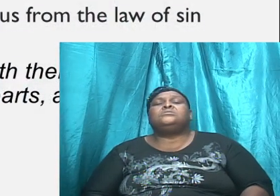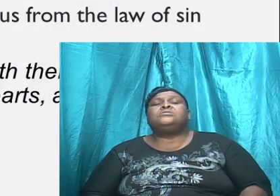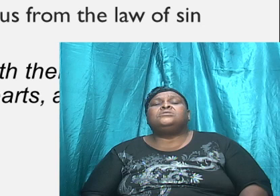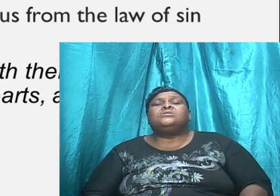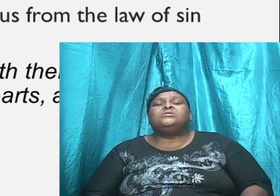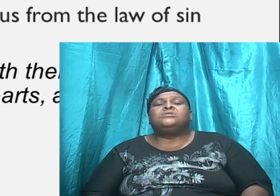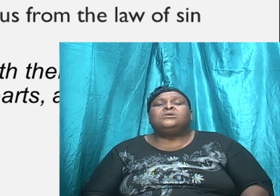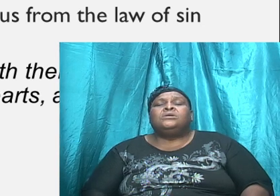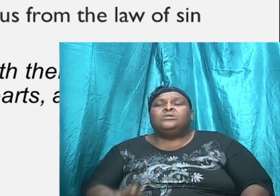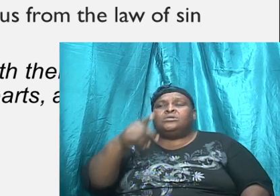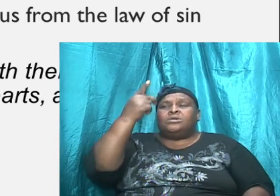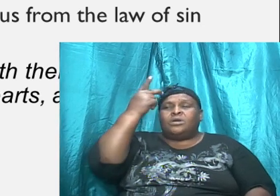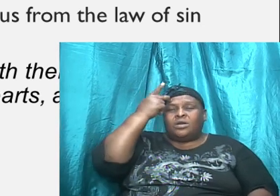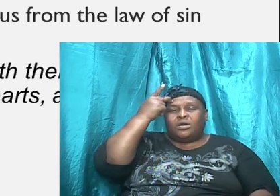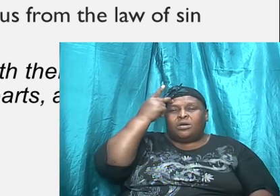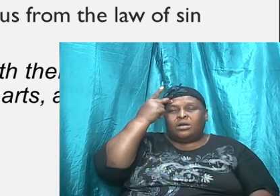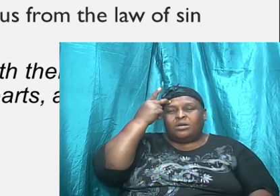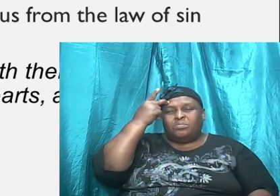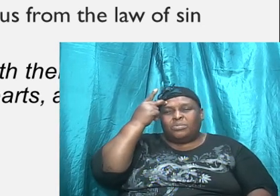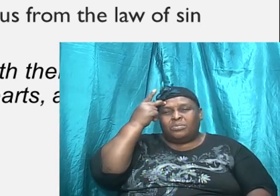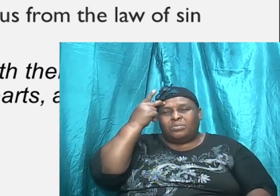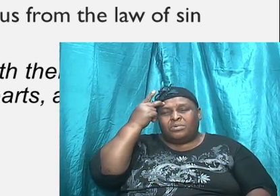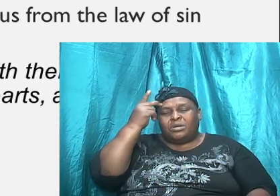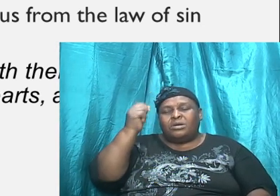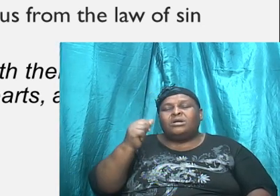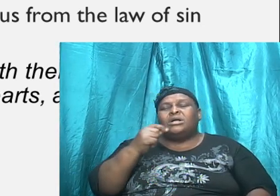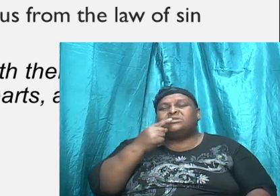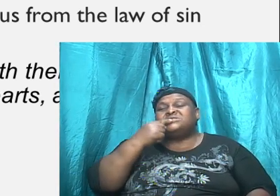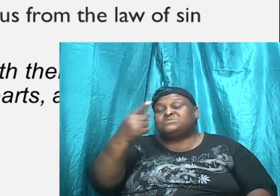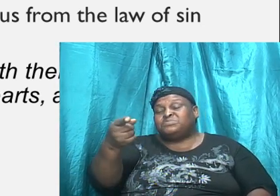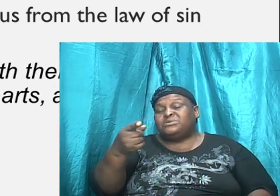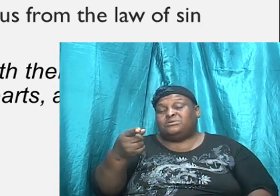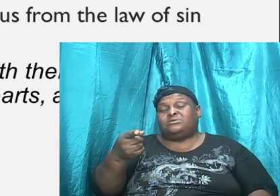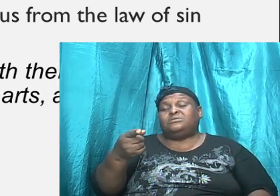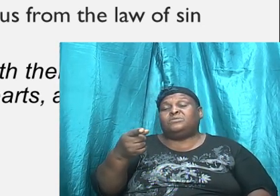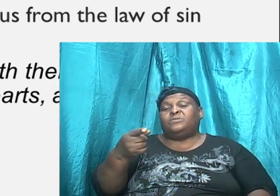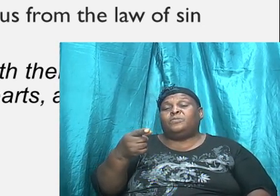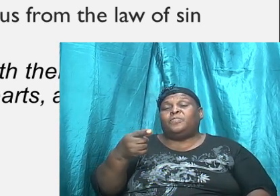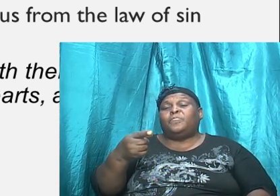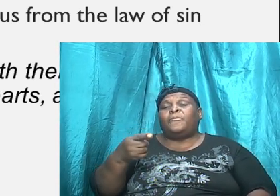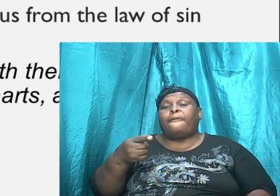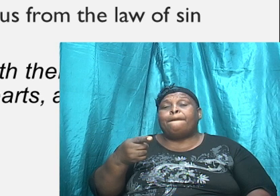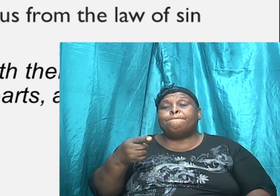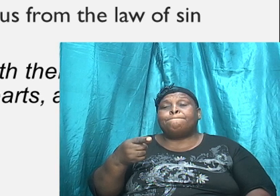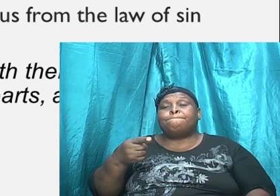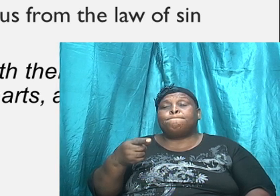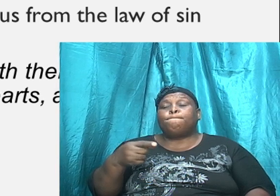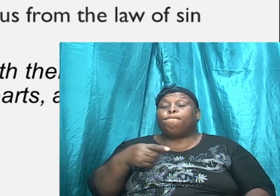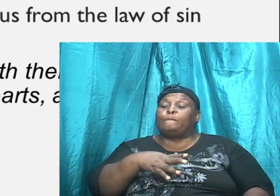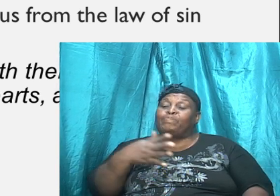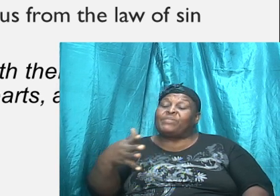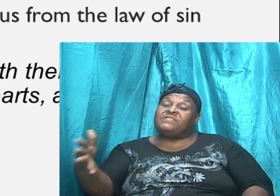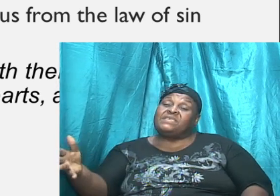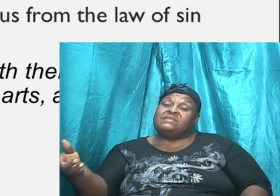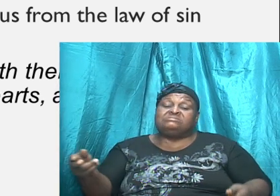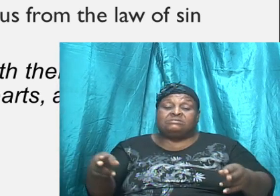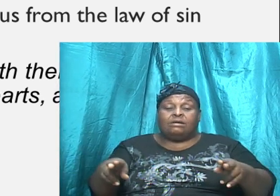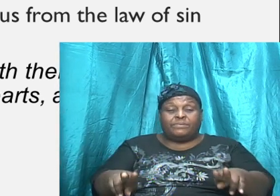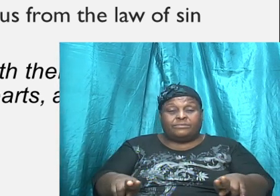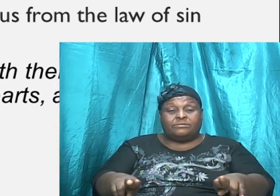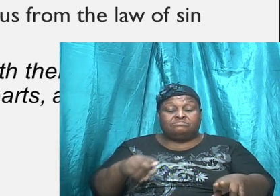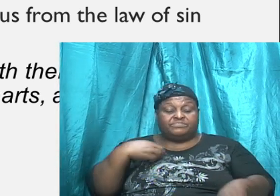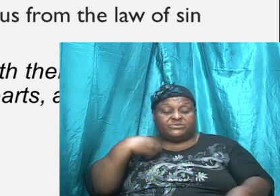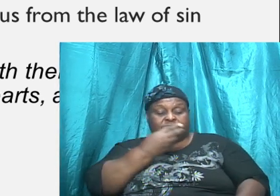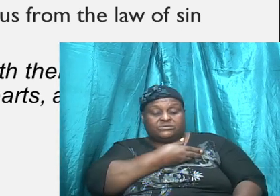He went on further to speak about the things that happens to